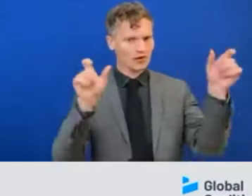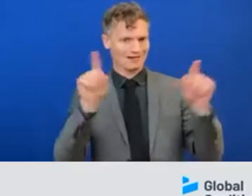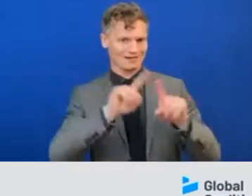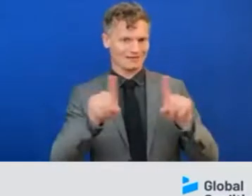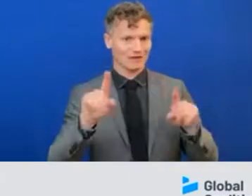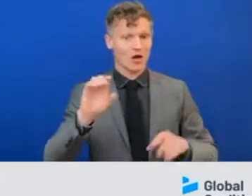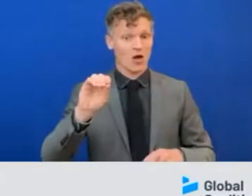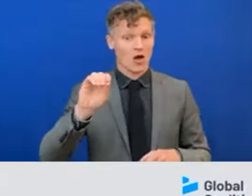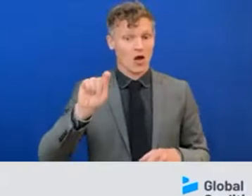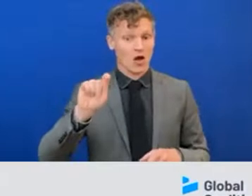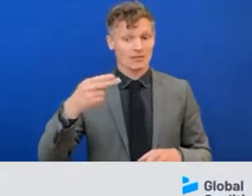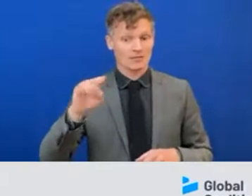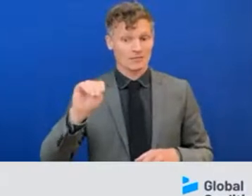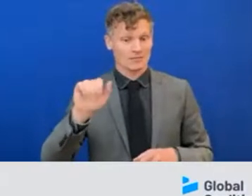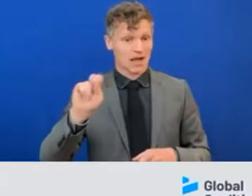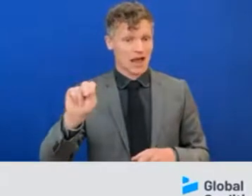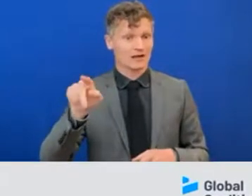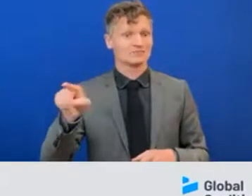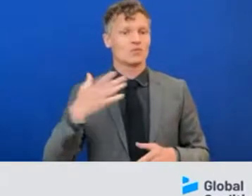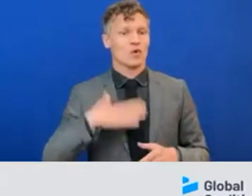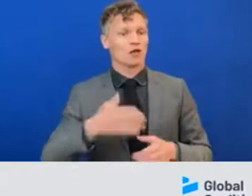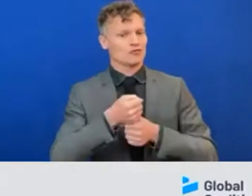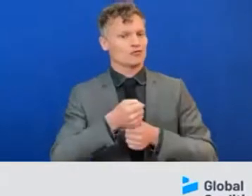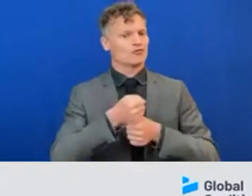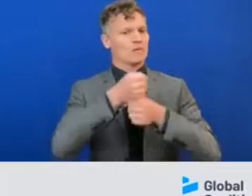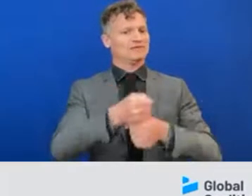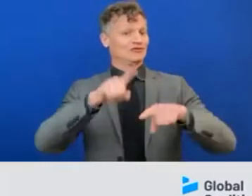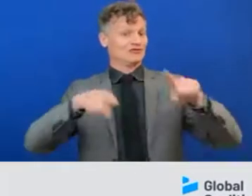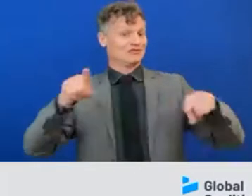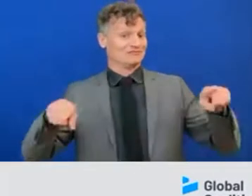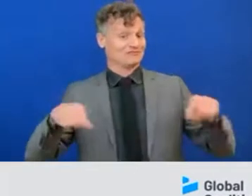Representation. Thank you. Hans.